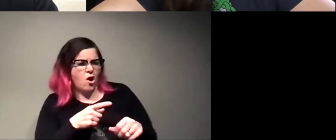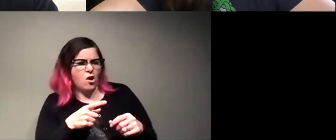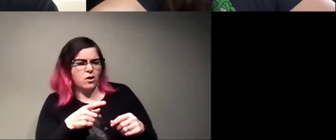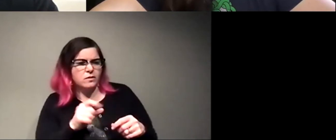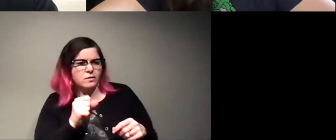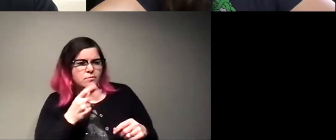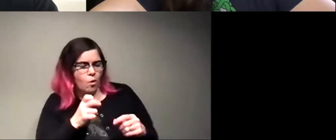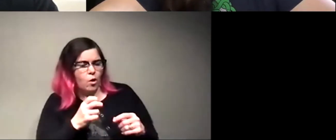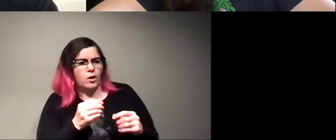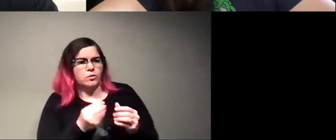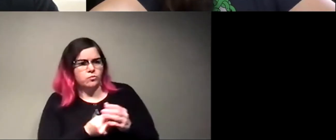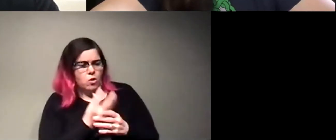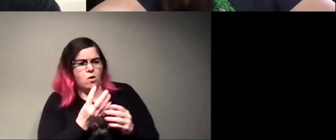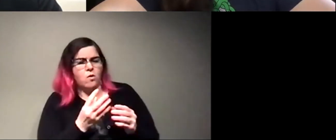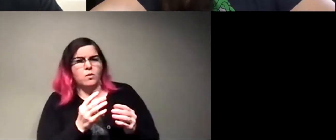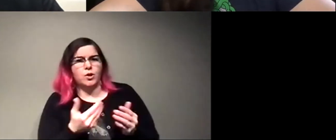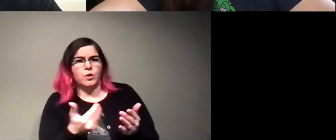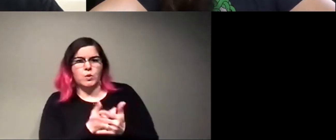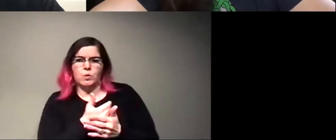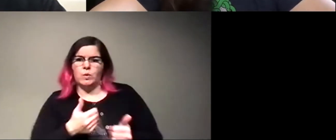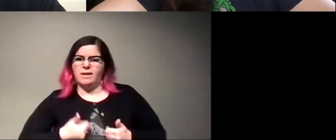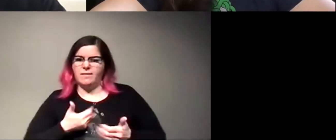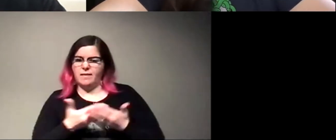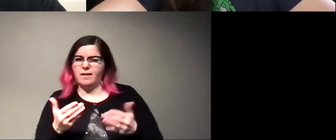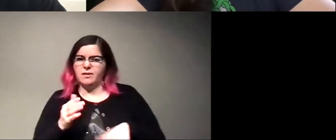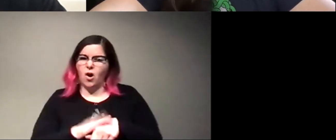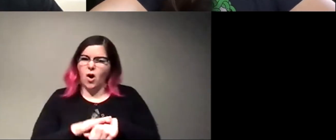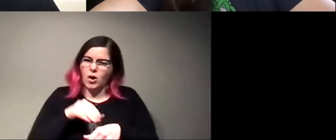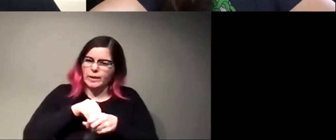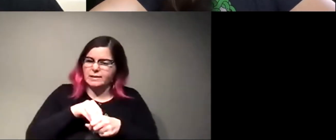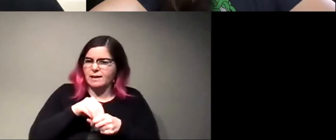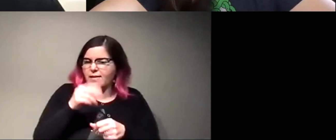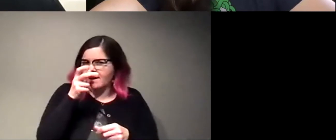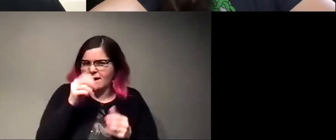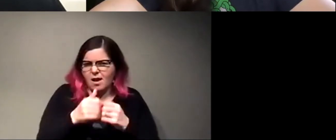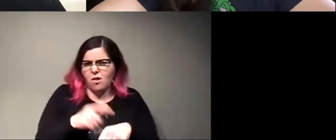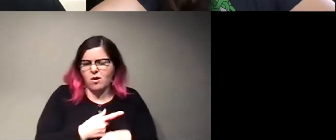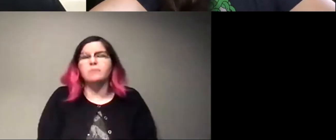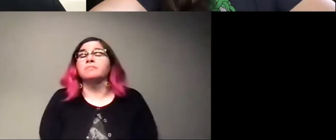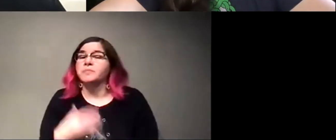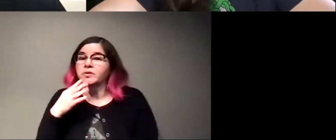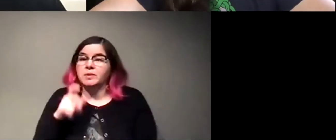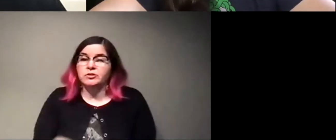to germinate and grow into a new organism on or in the ant? Uh, excellent question. So, uh,